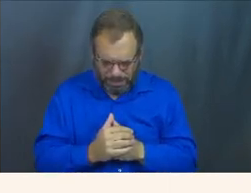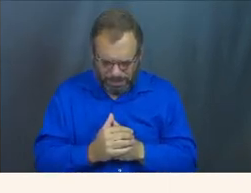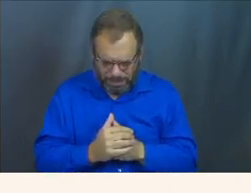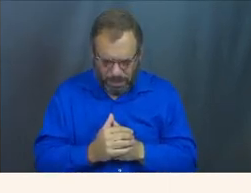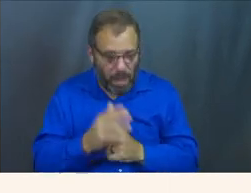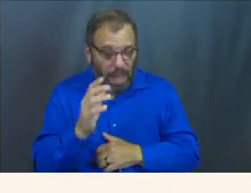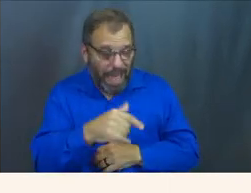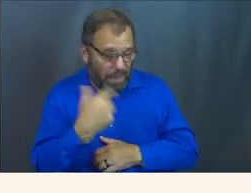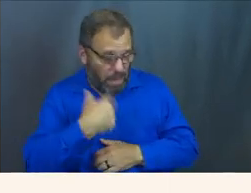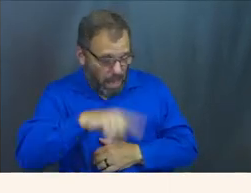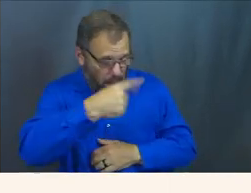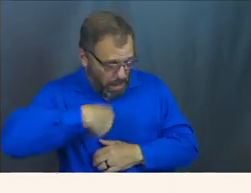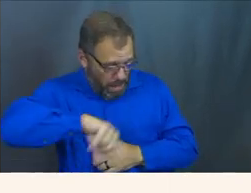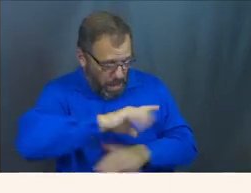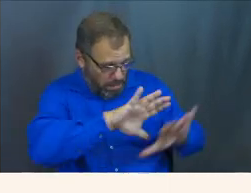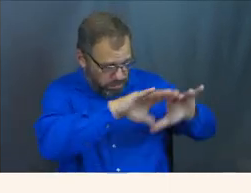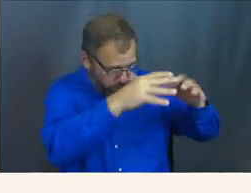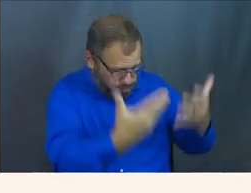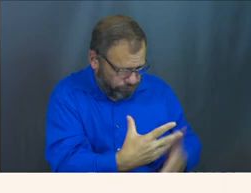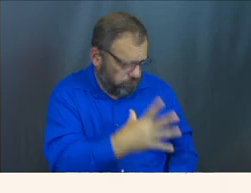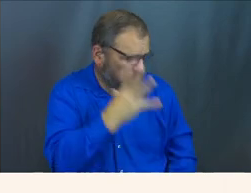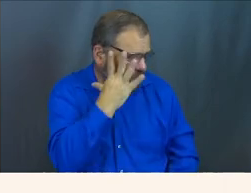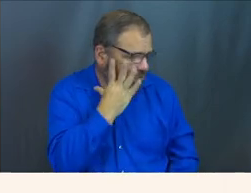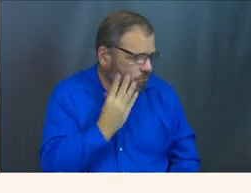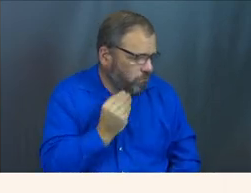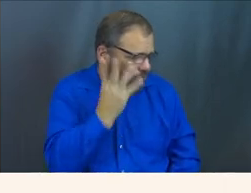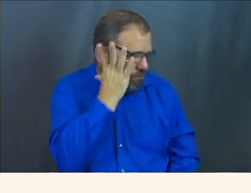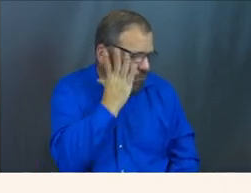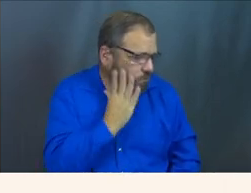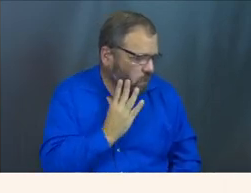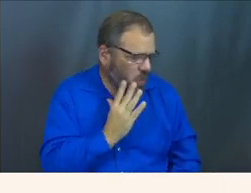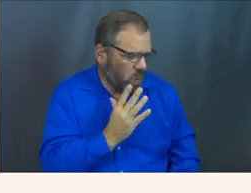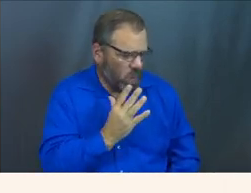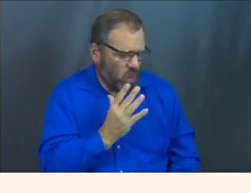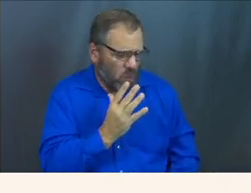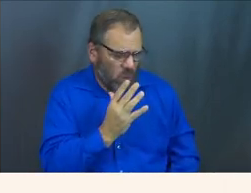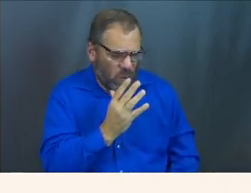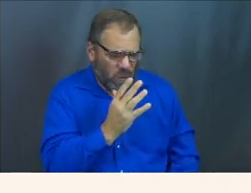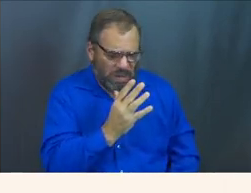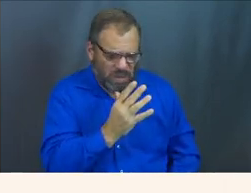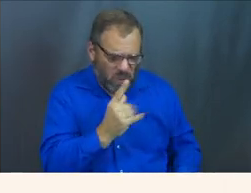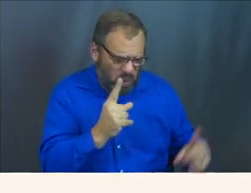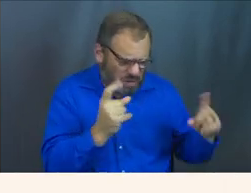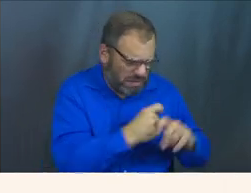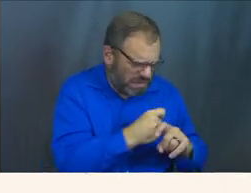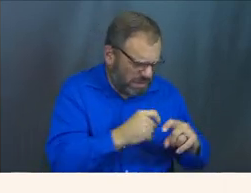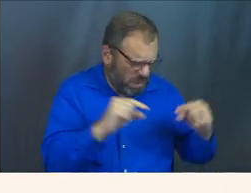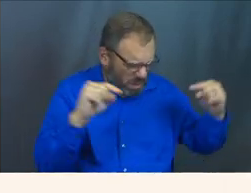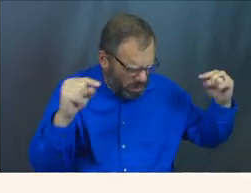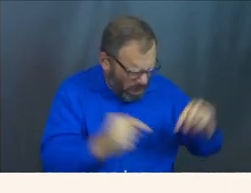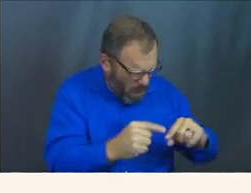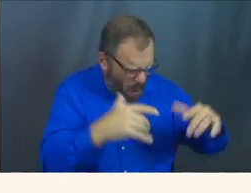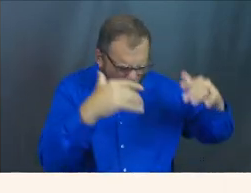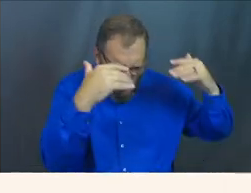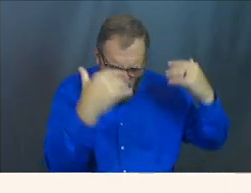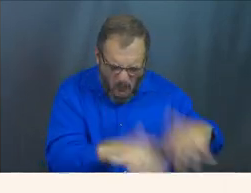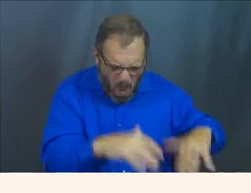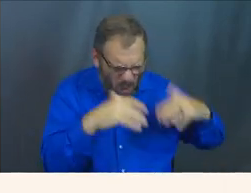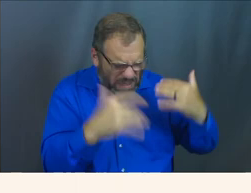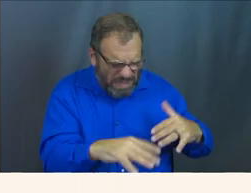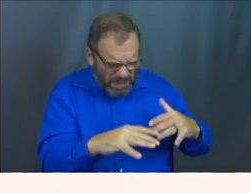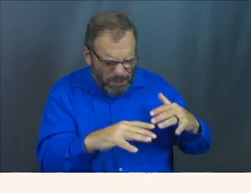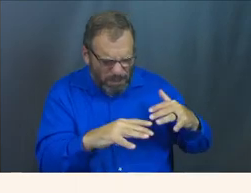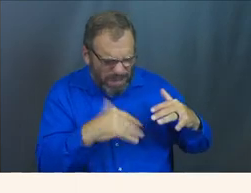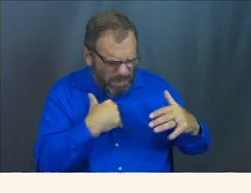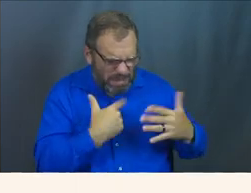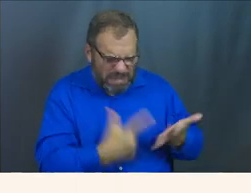And God, for those of us, God, that have gone through something, Lord, just maybe so complex, so deep, so painful, that we're